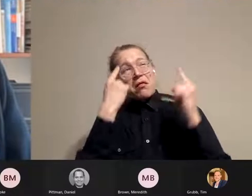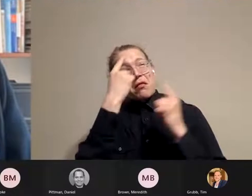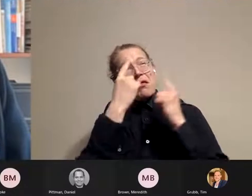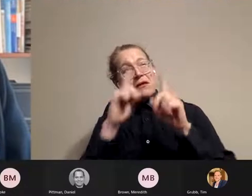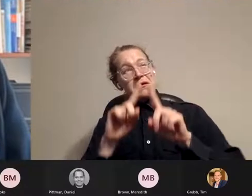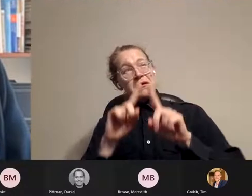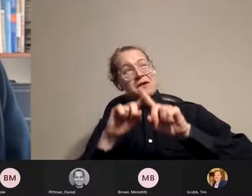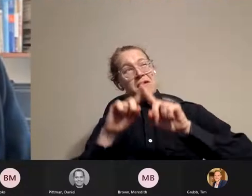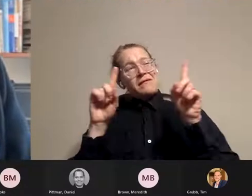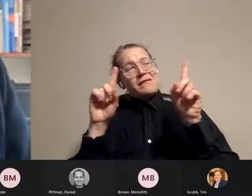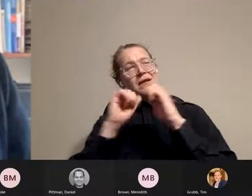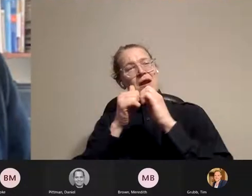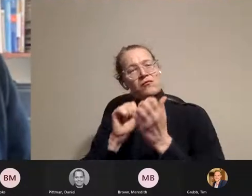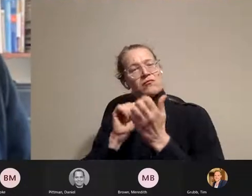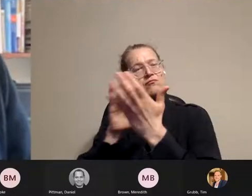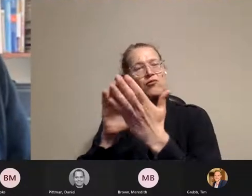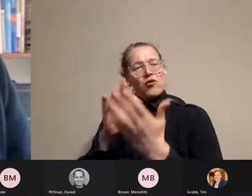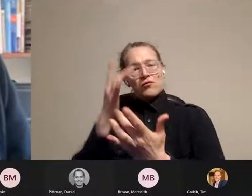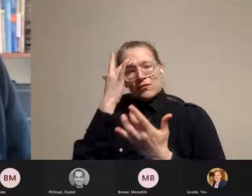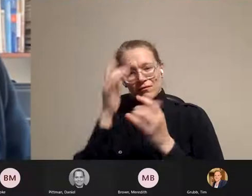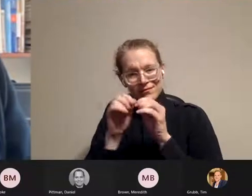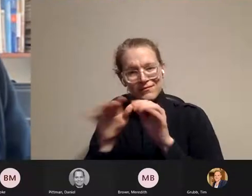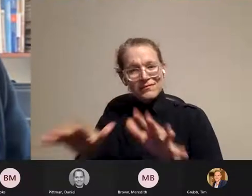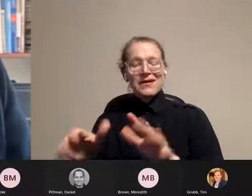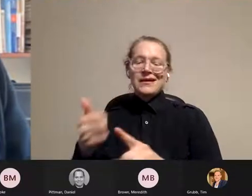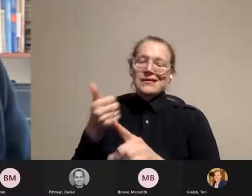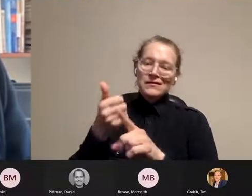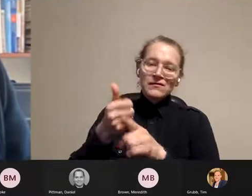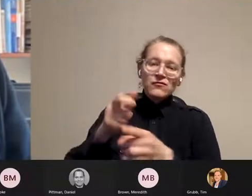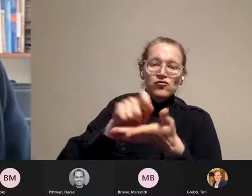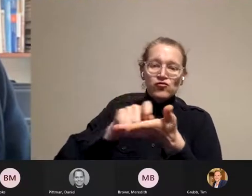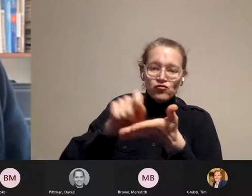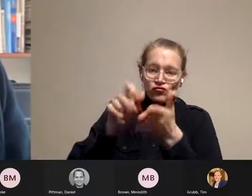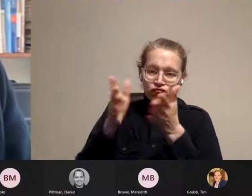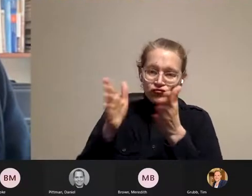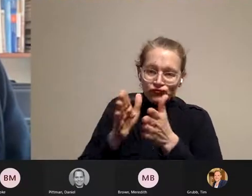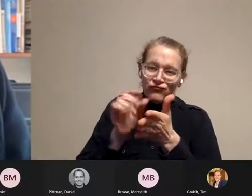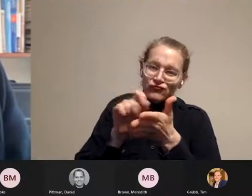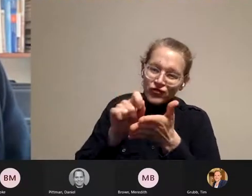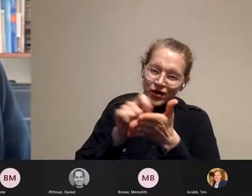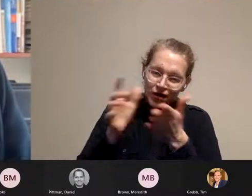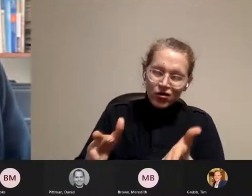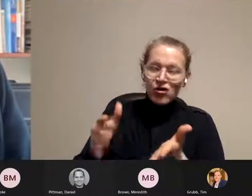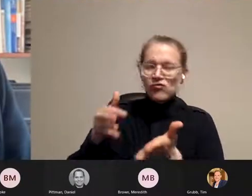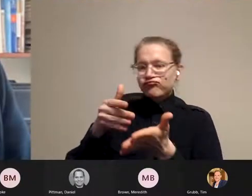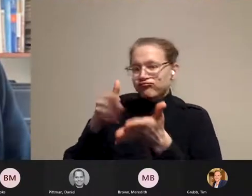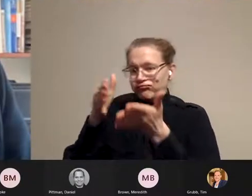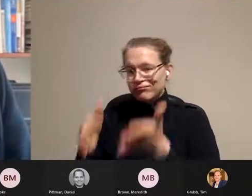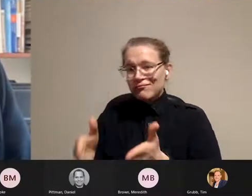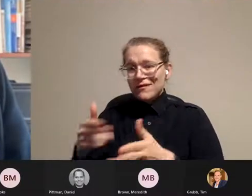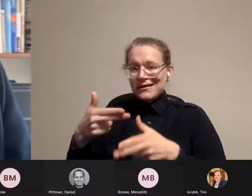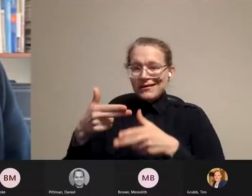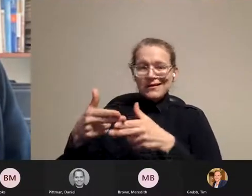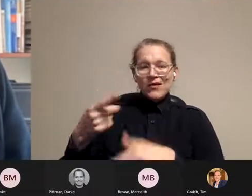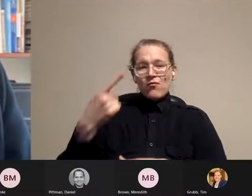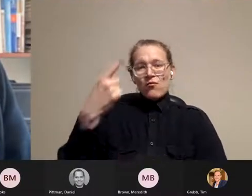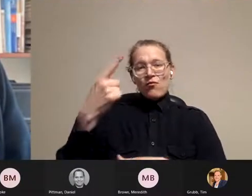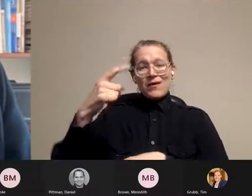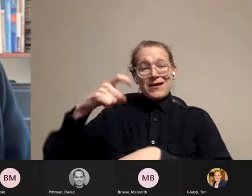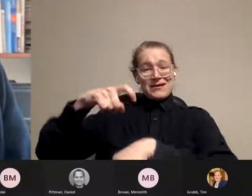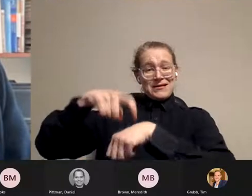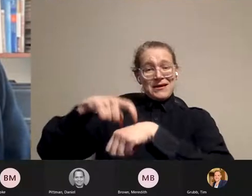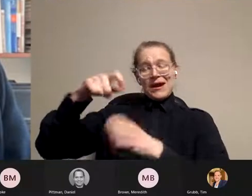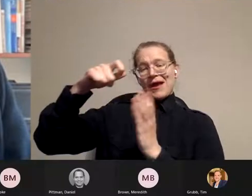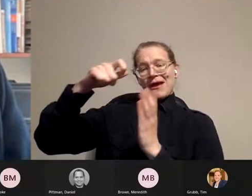socio-epidemiologist, prolific author, widely cited scholar, and was named one of Time Magazine's